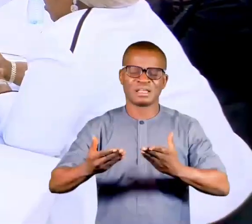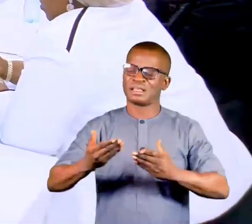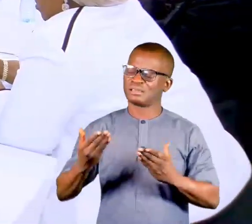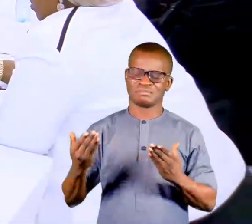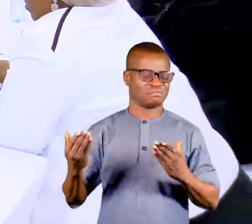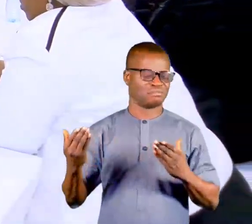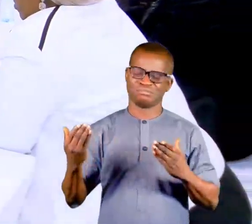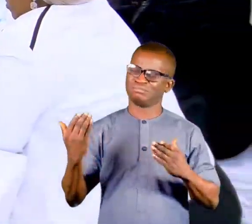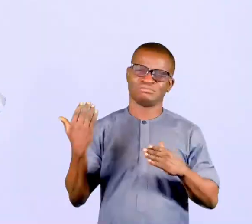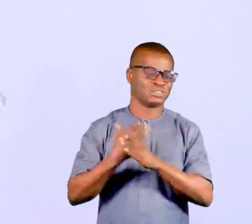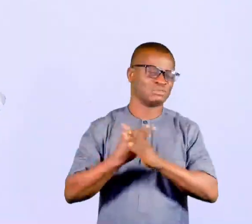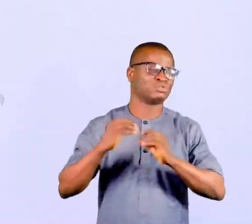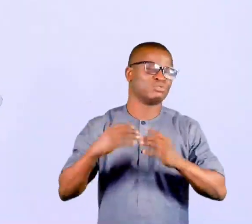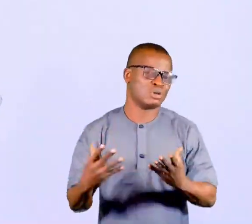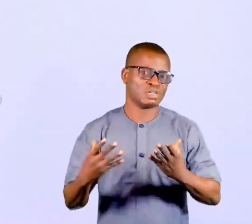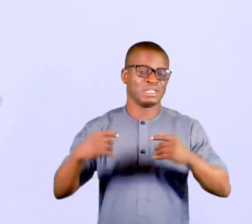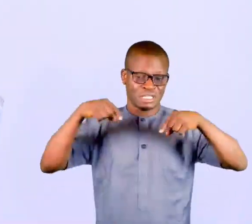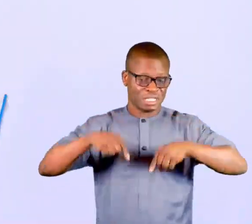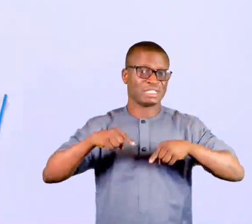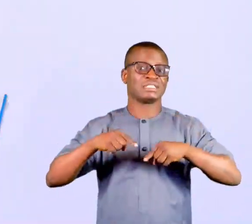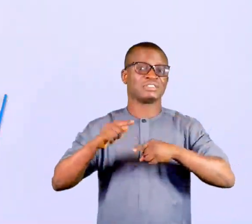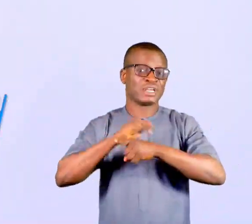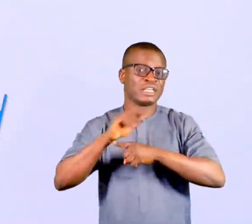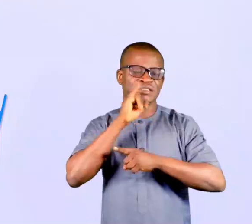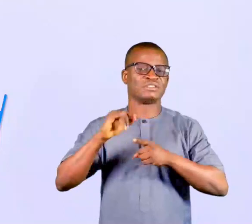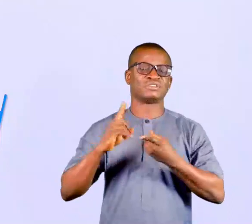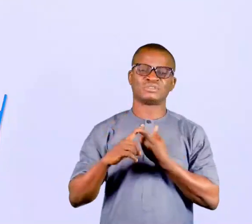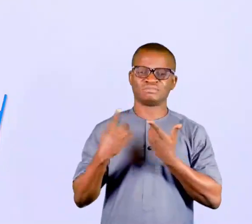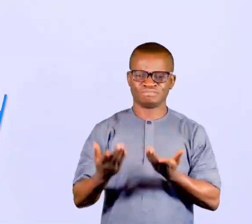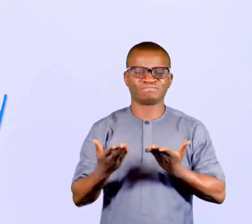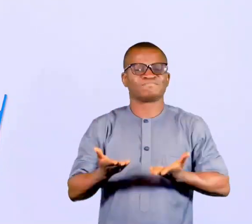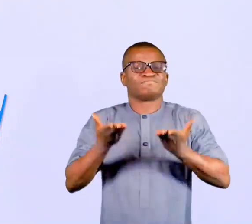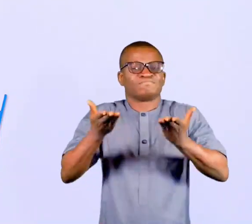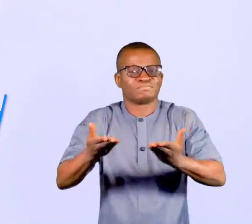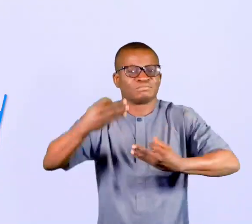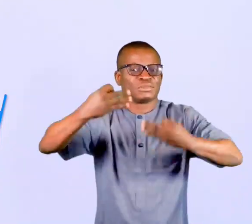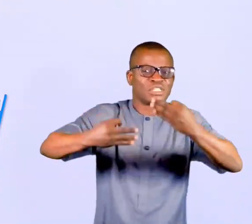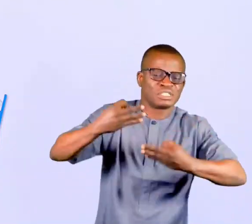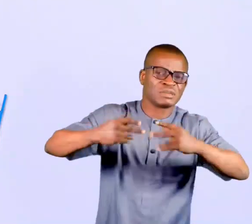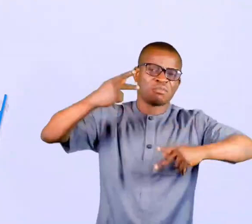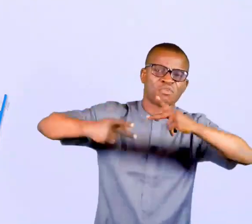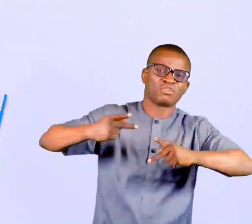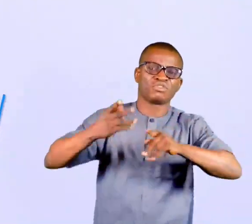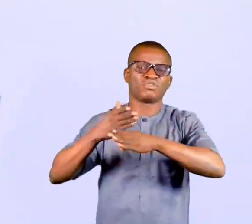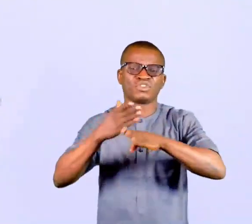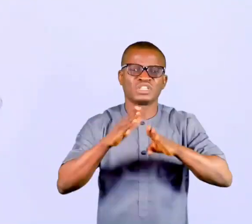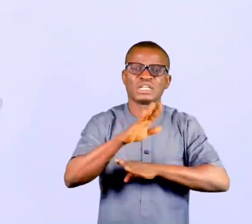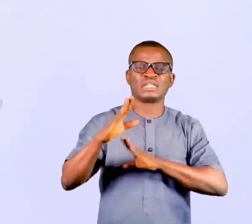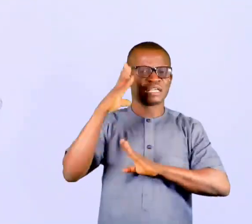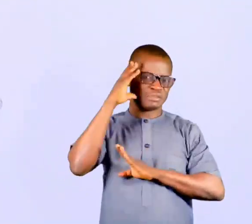extremely disturbing. So this retreat is to create a platform for judges and prosecutors to share unique